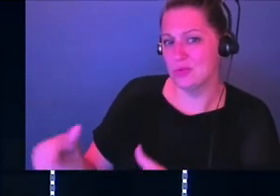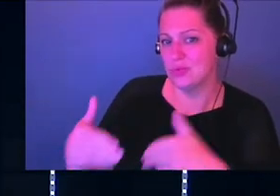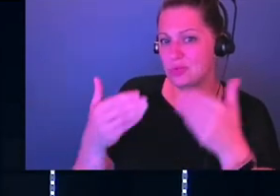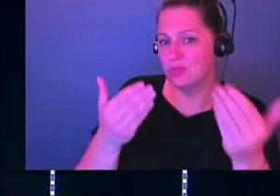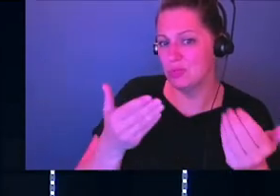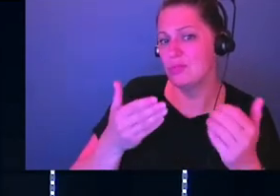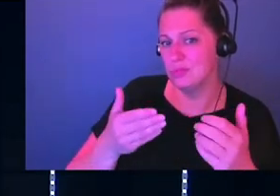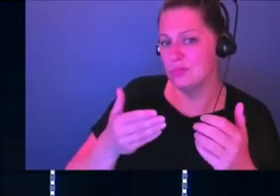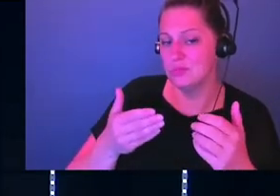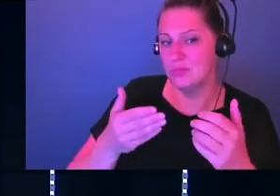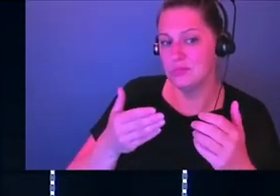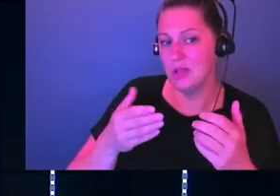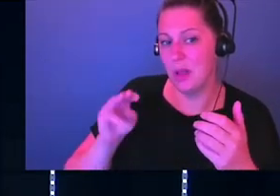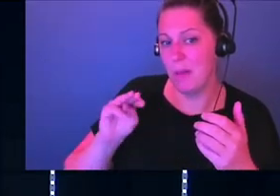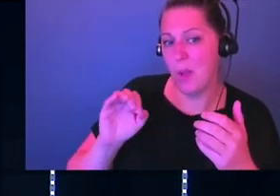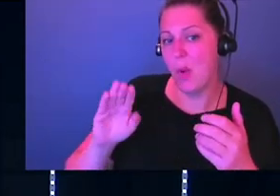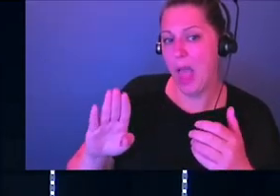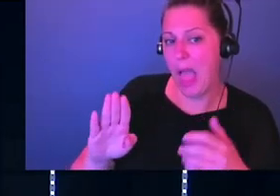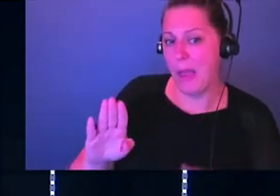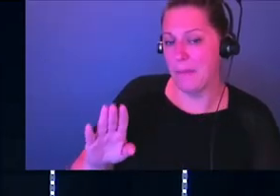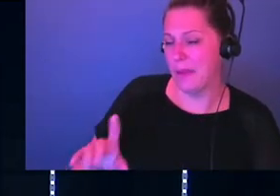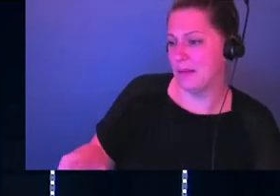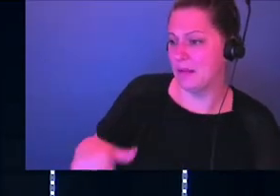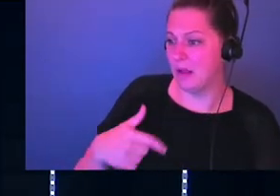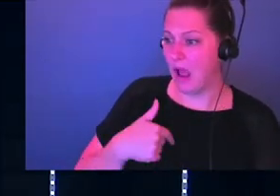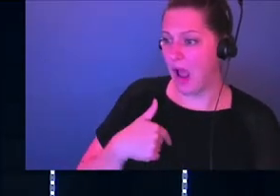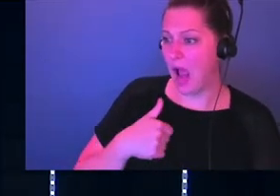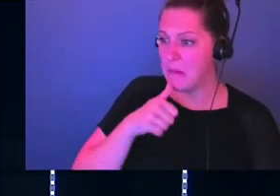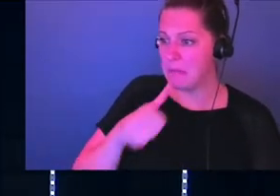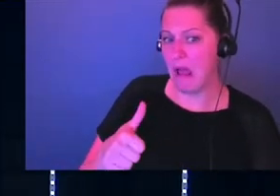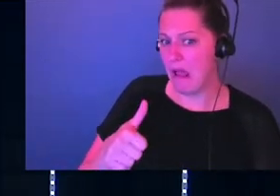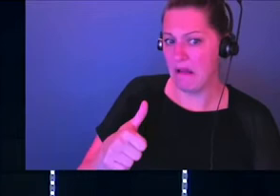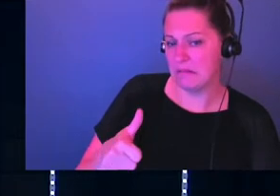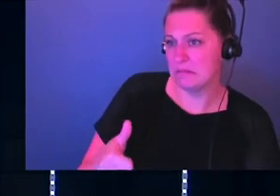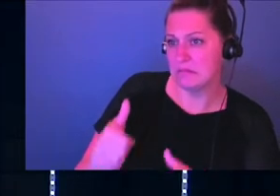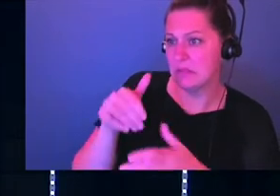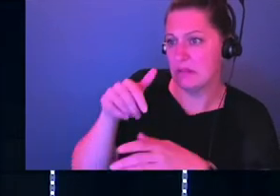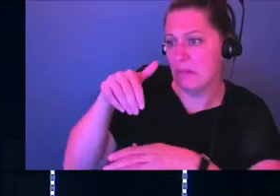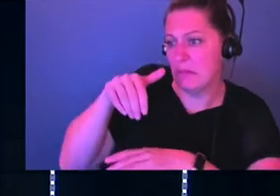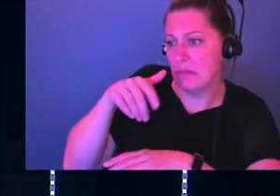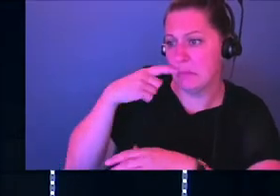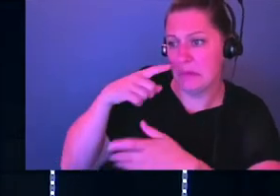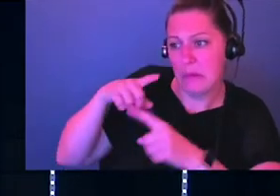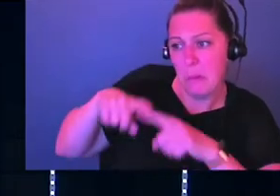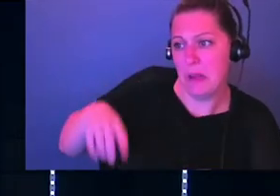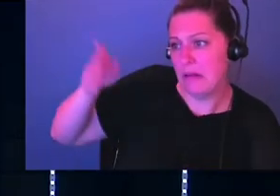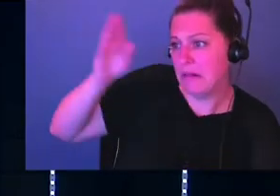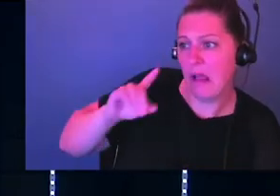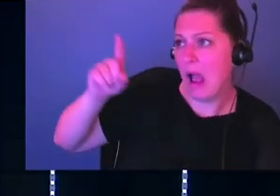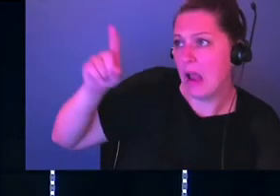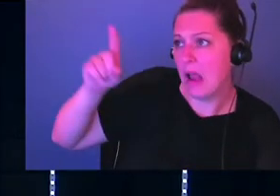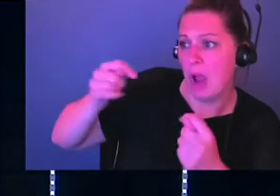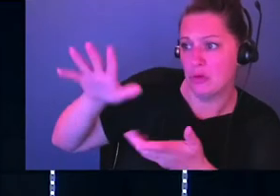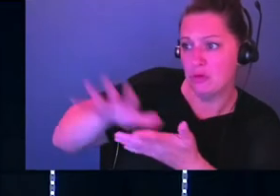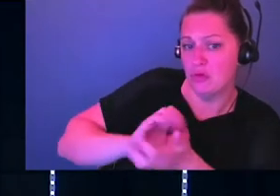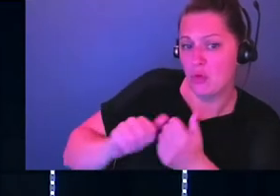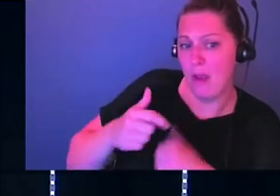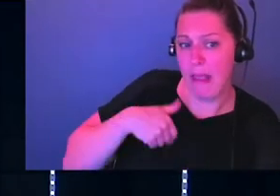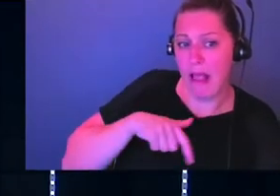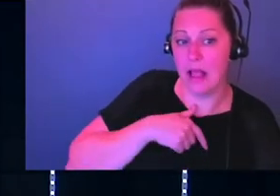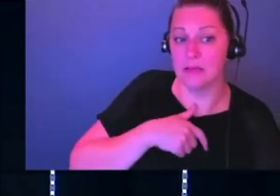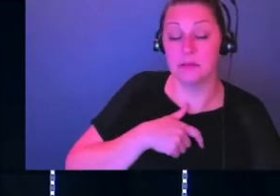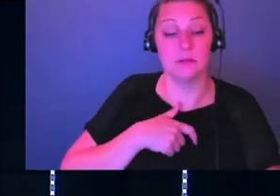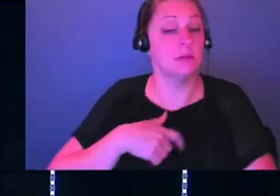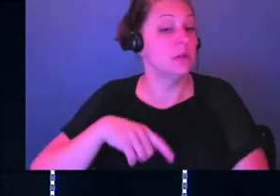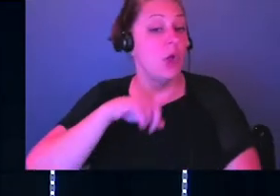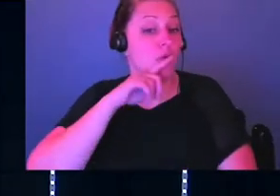Moab. So he's still kind of being dramatic. He's like, no way. God's trying to destroy us. And then here's how Elisha responds. Elisha said, as surely as the